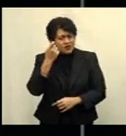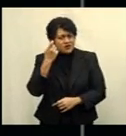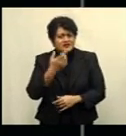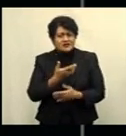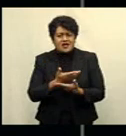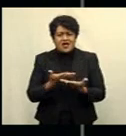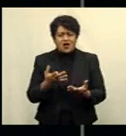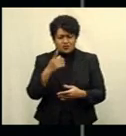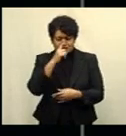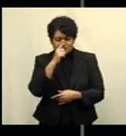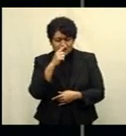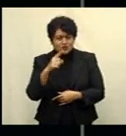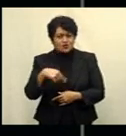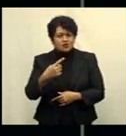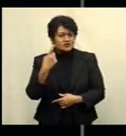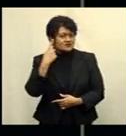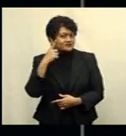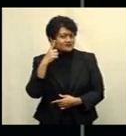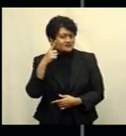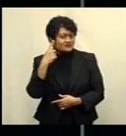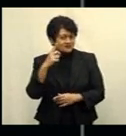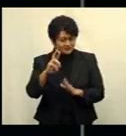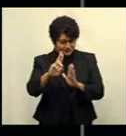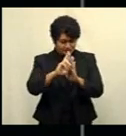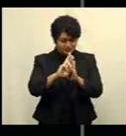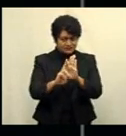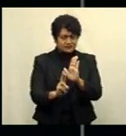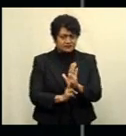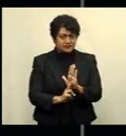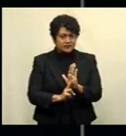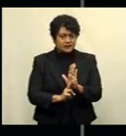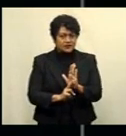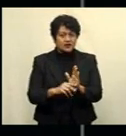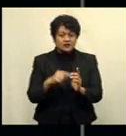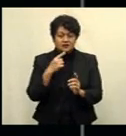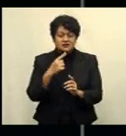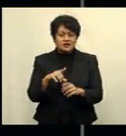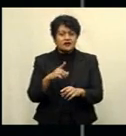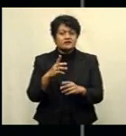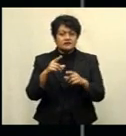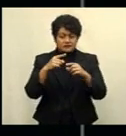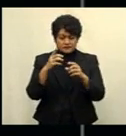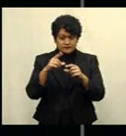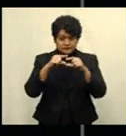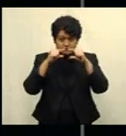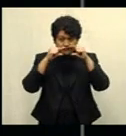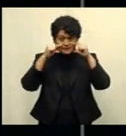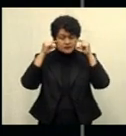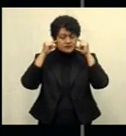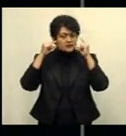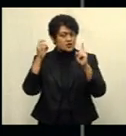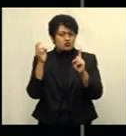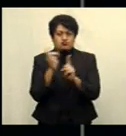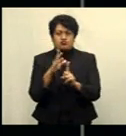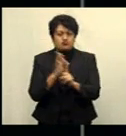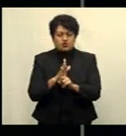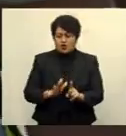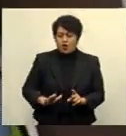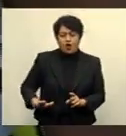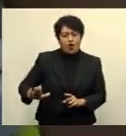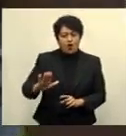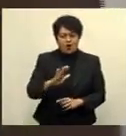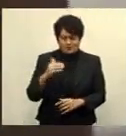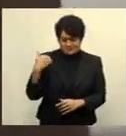continue to breach measures. Apanesa Wangarandobu reports face masks are compulsory in all containment areas.